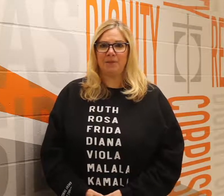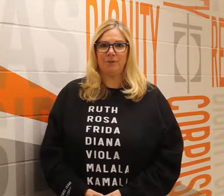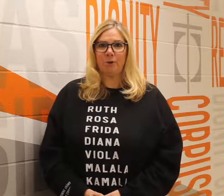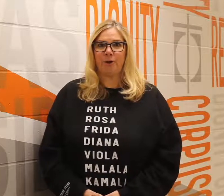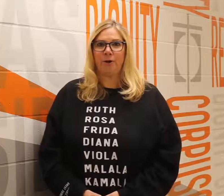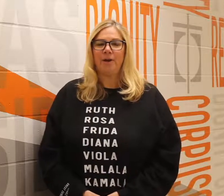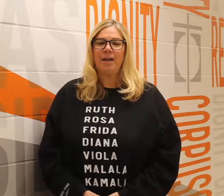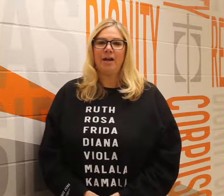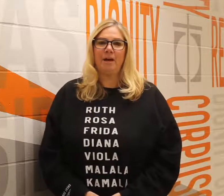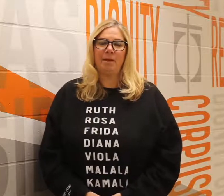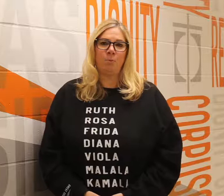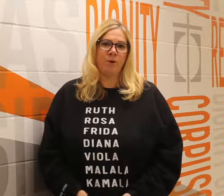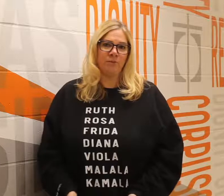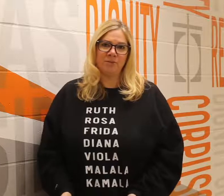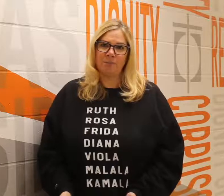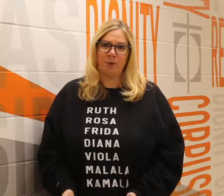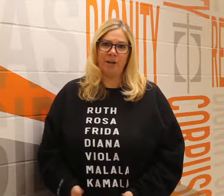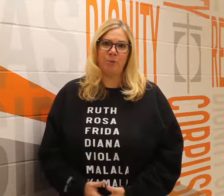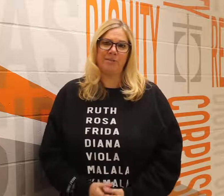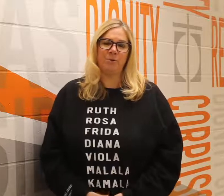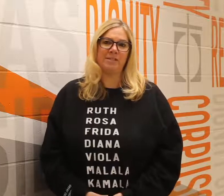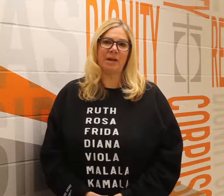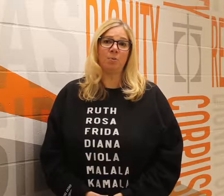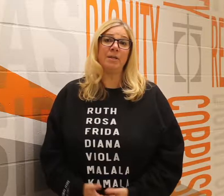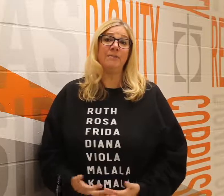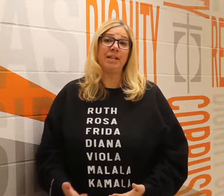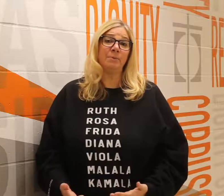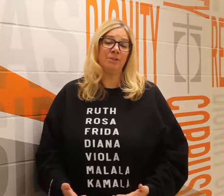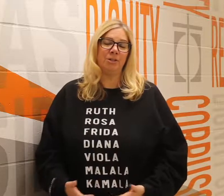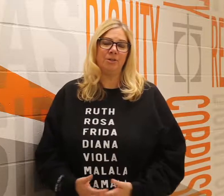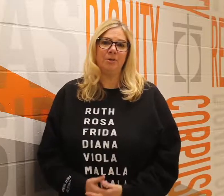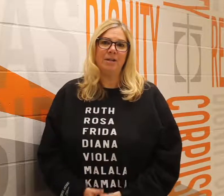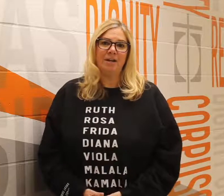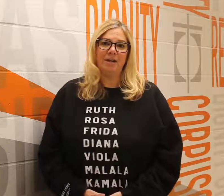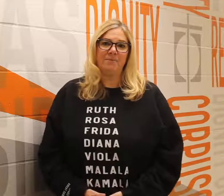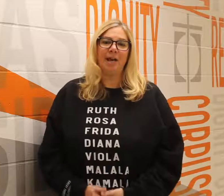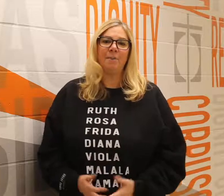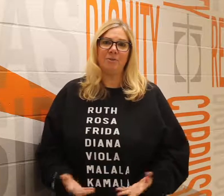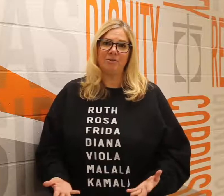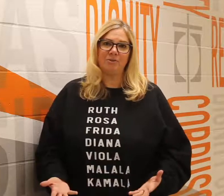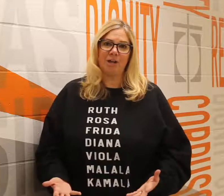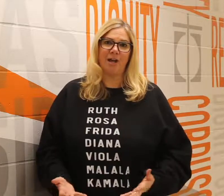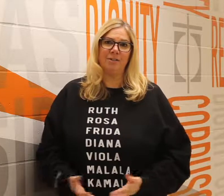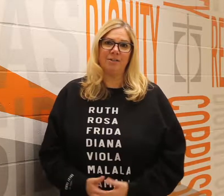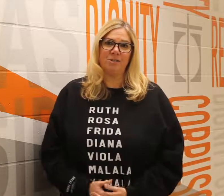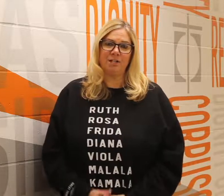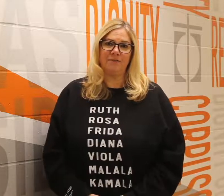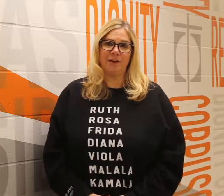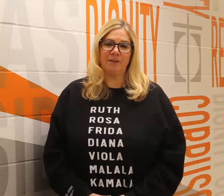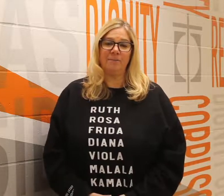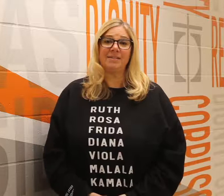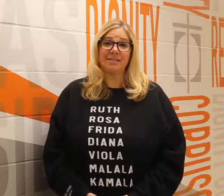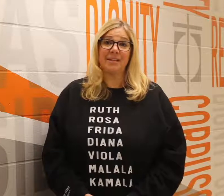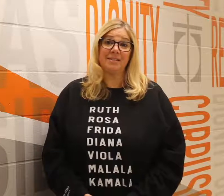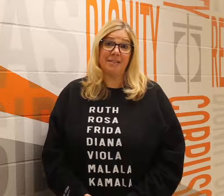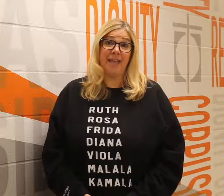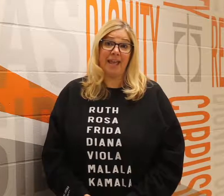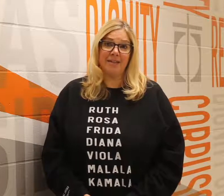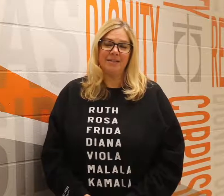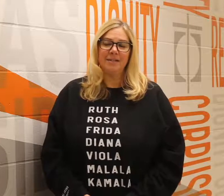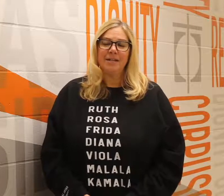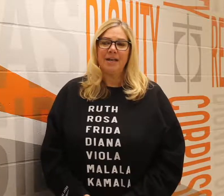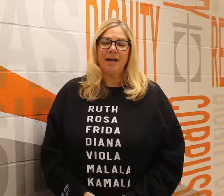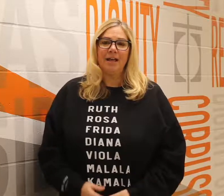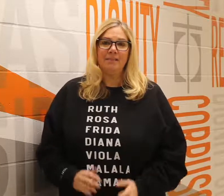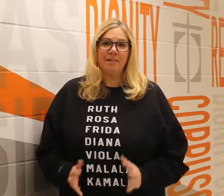excellent people in your corner and wonderful support and resources that will be available to you to help your child achieve the best success that they